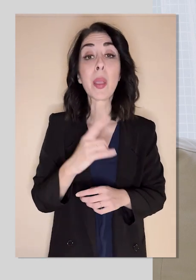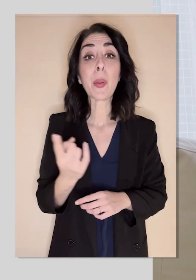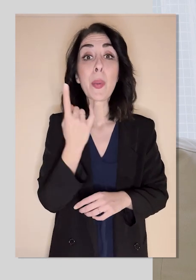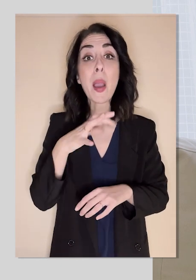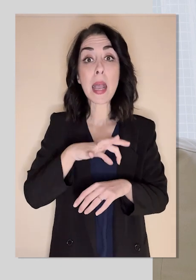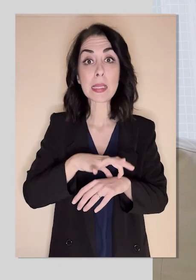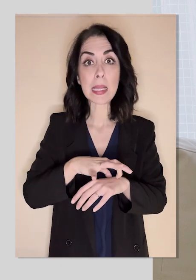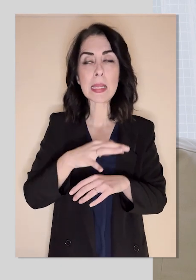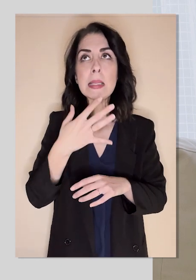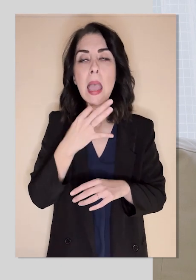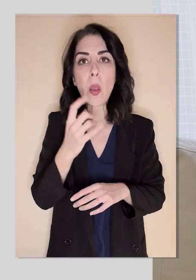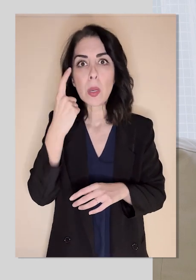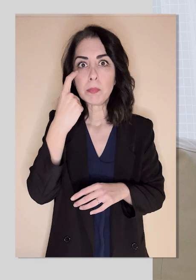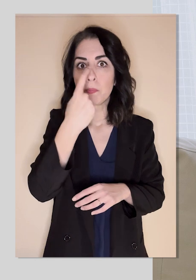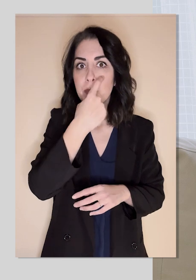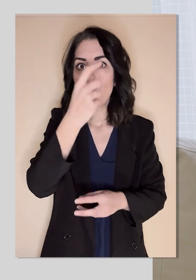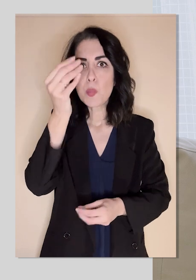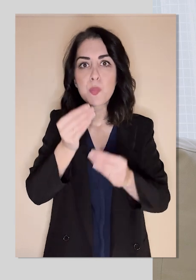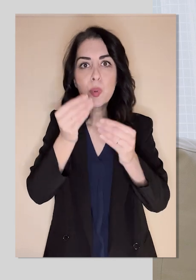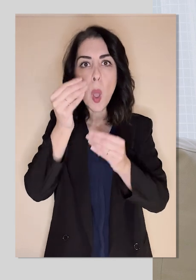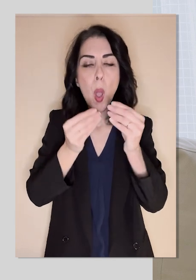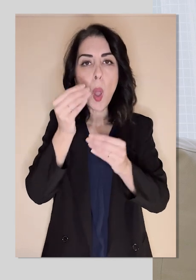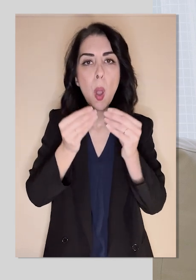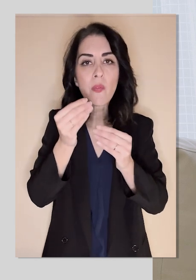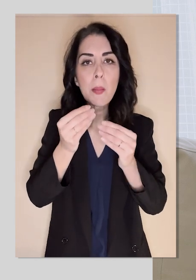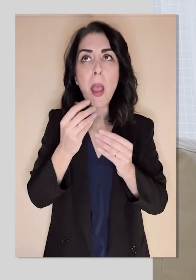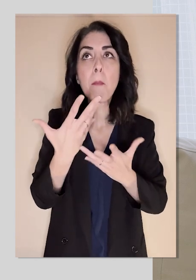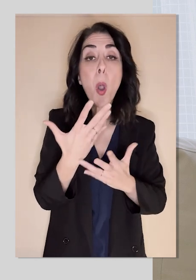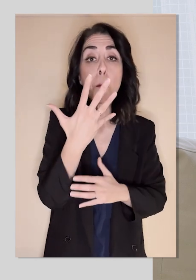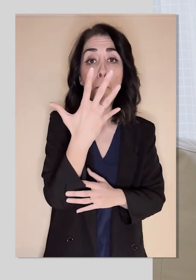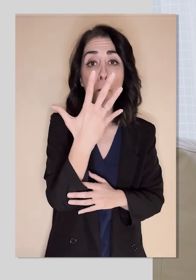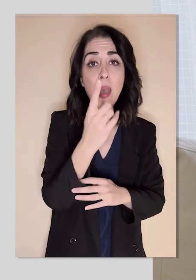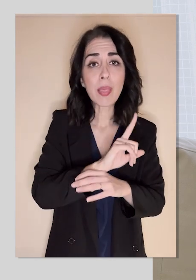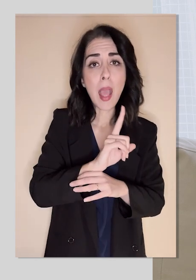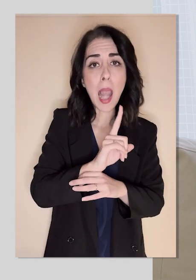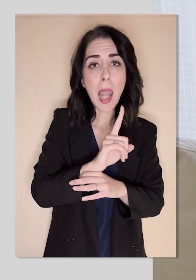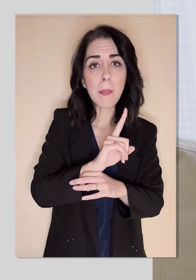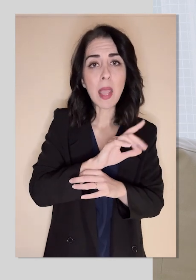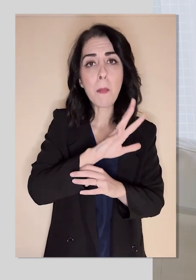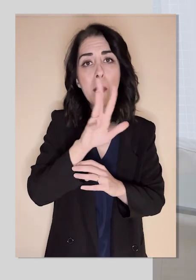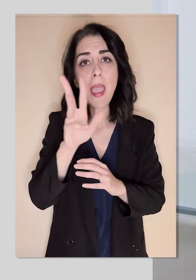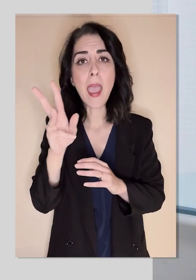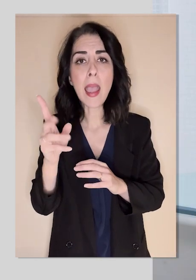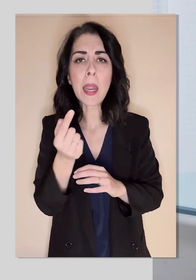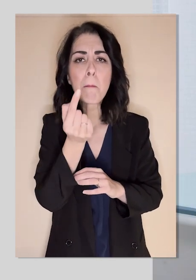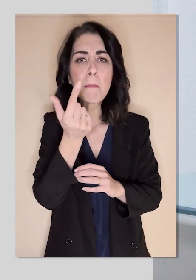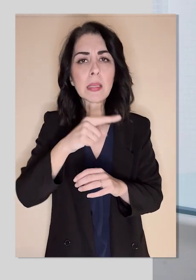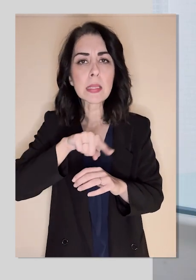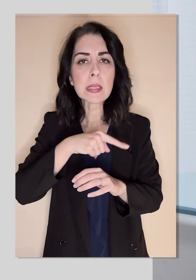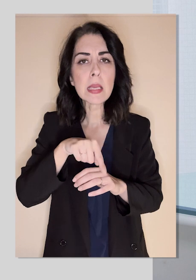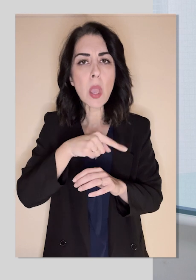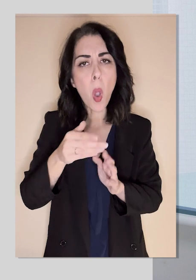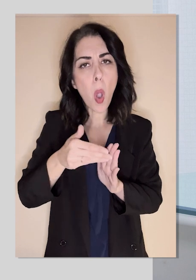that lasts between five minutes and usually 30 minutes, but it shouldn't go longer than an hour,